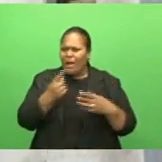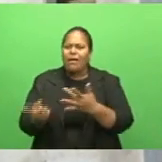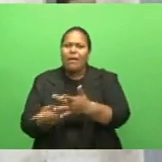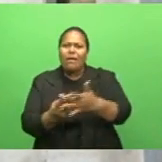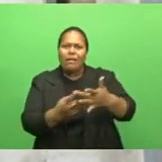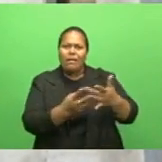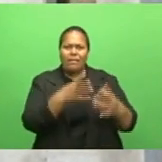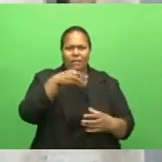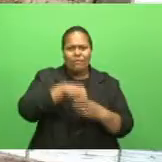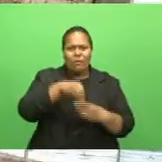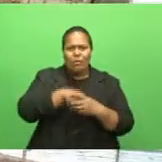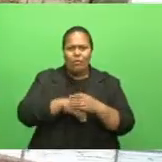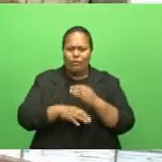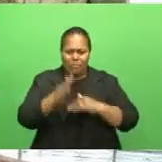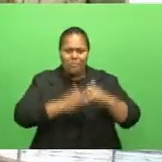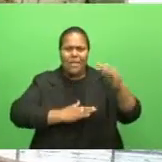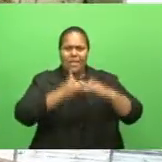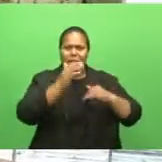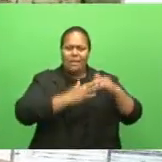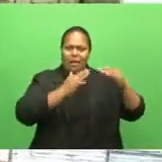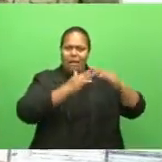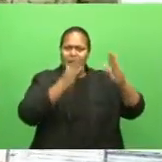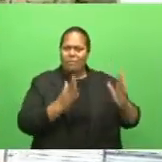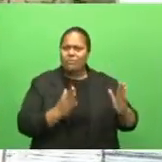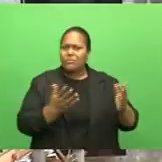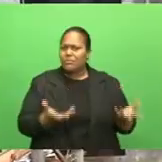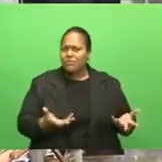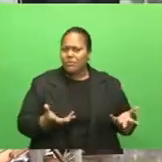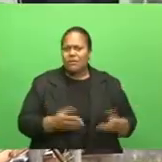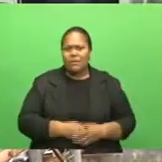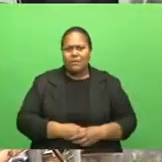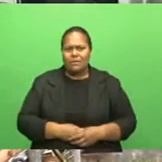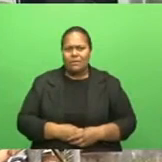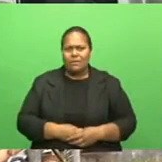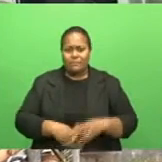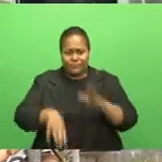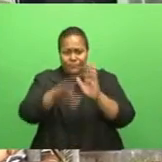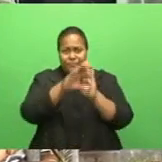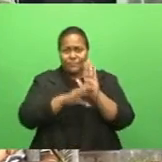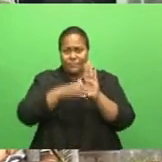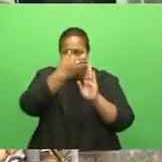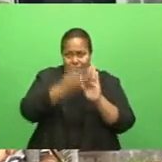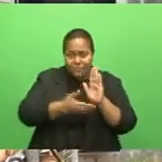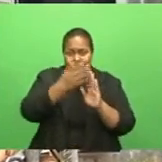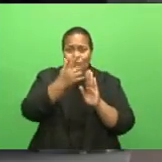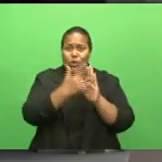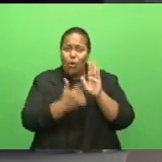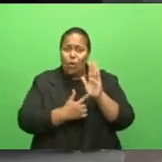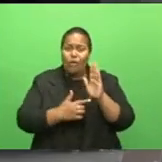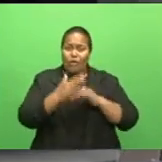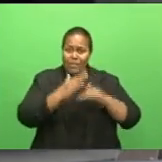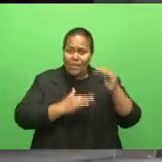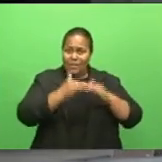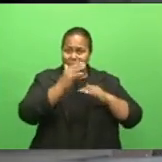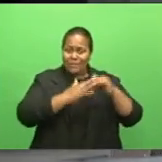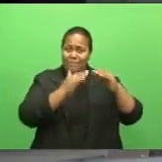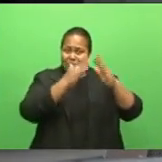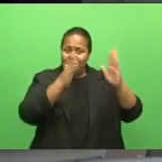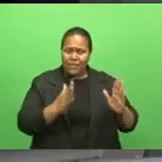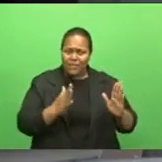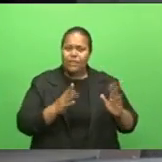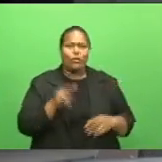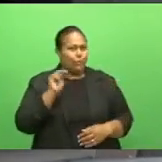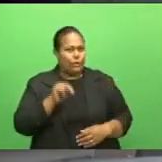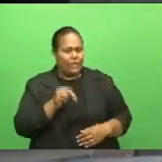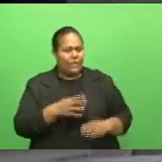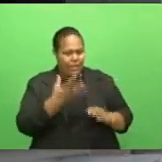in the construction industry. Kumar adds the code defines the minimum standards for the construction of buildings and the materials that needs to